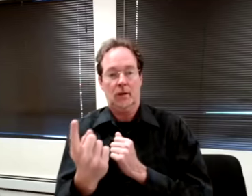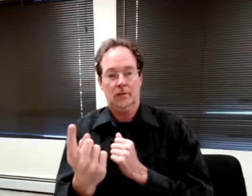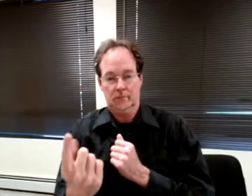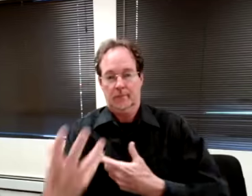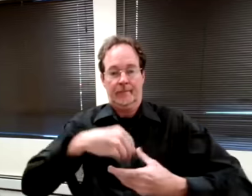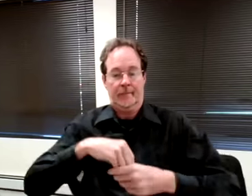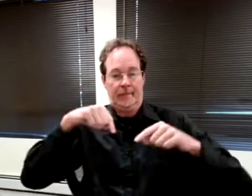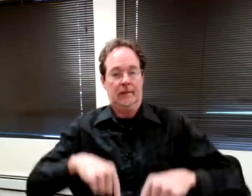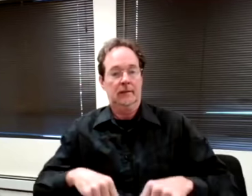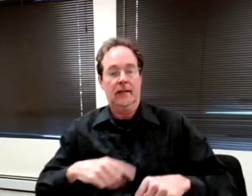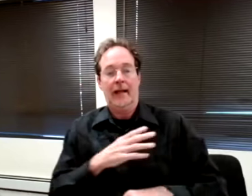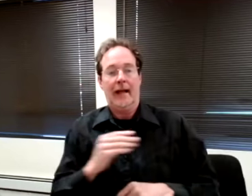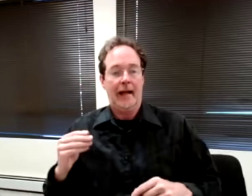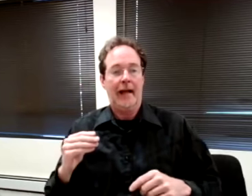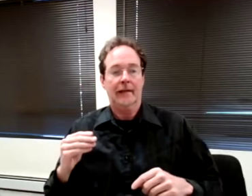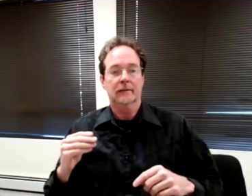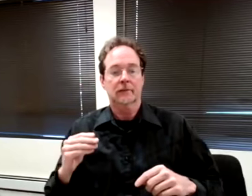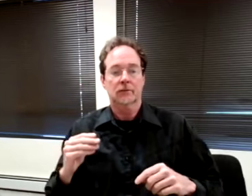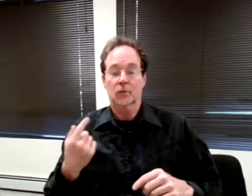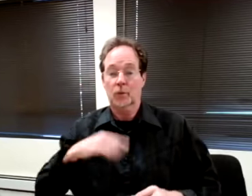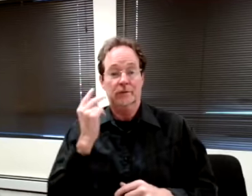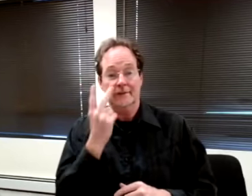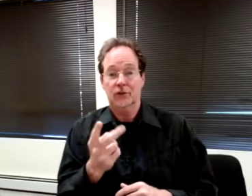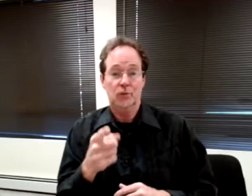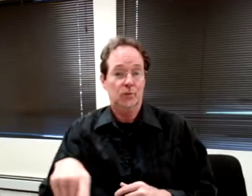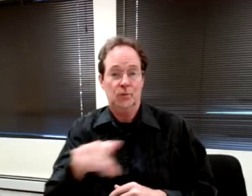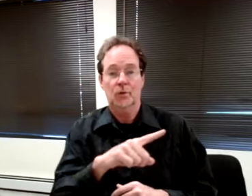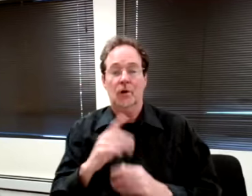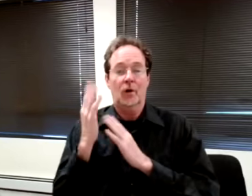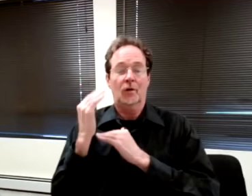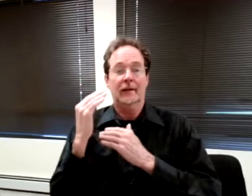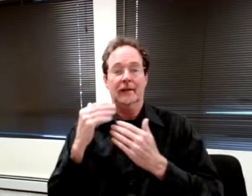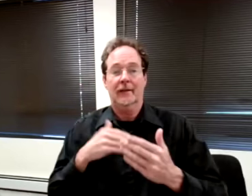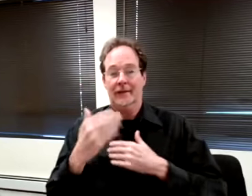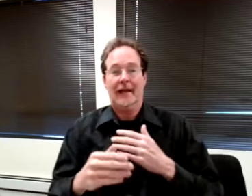And we will see you hopefully at one of our next accessibility office hours.